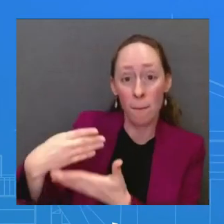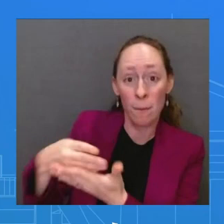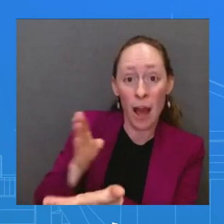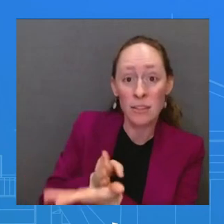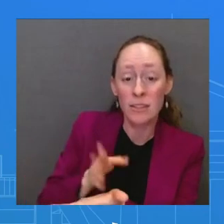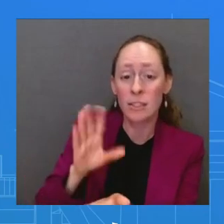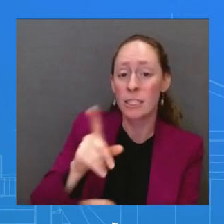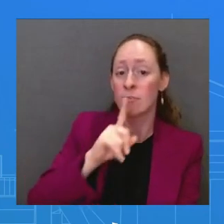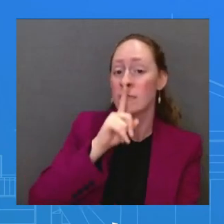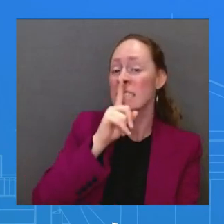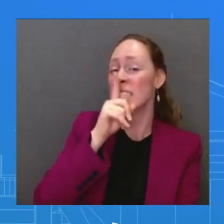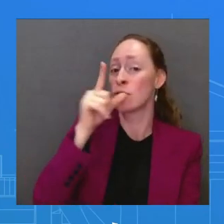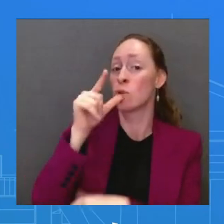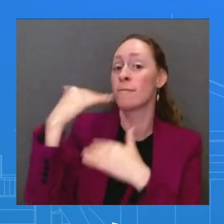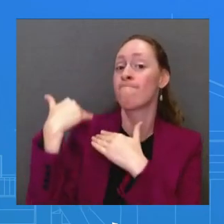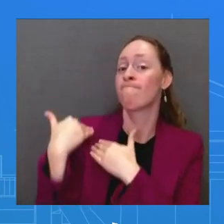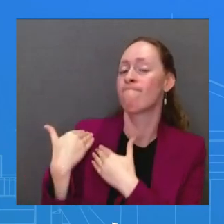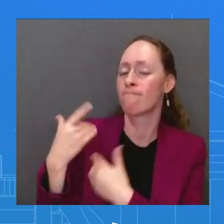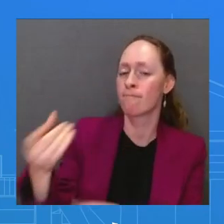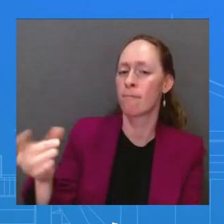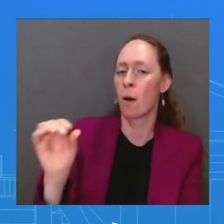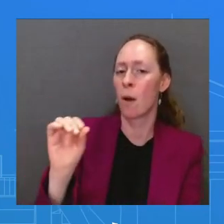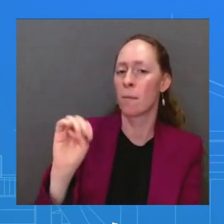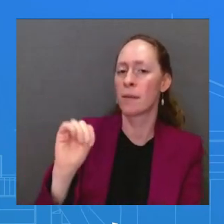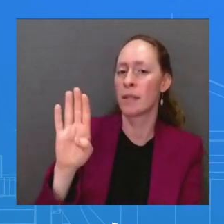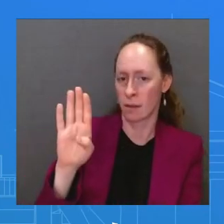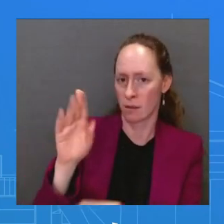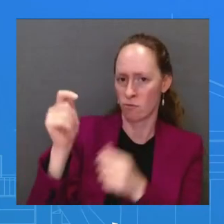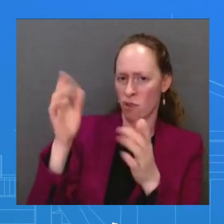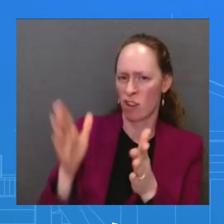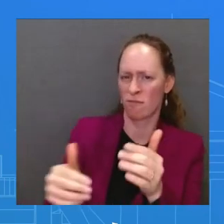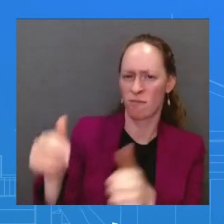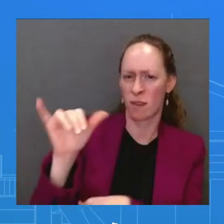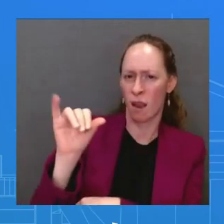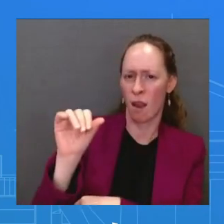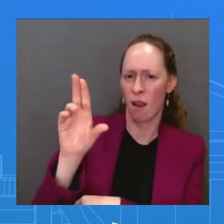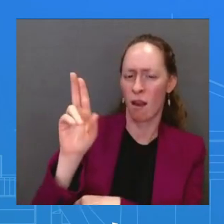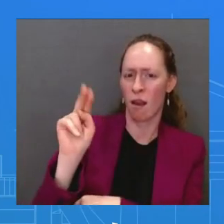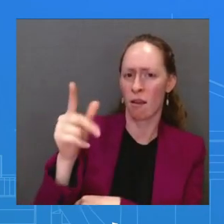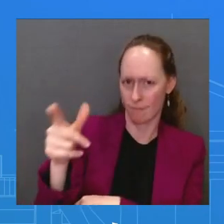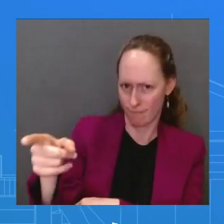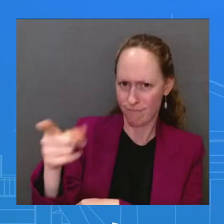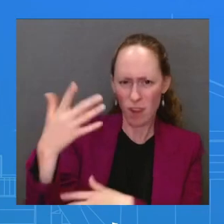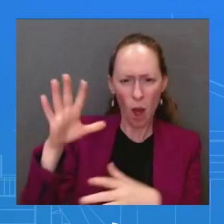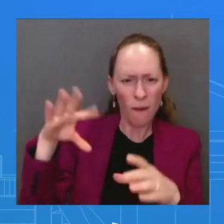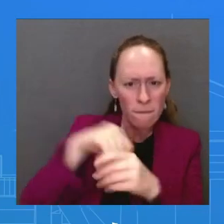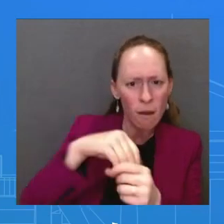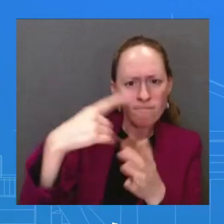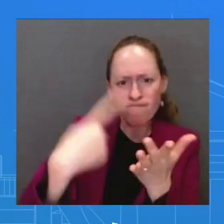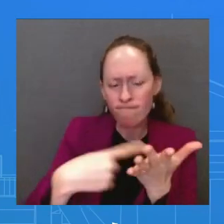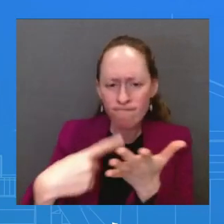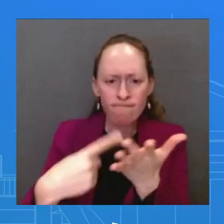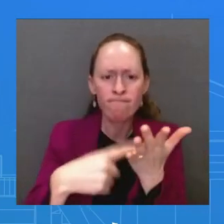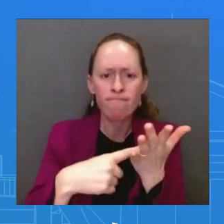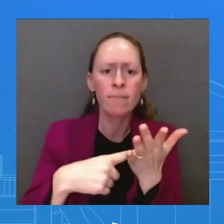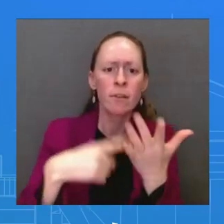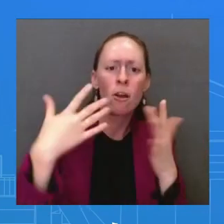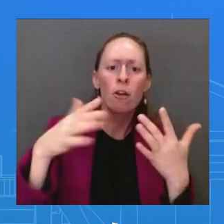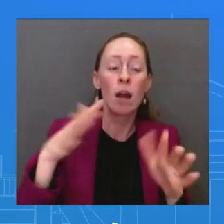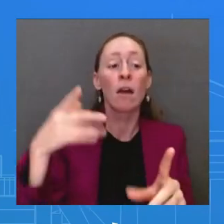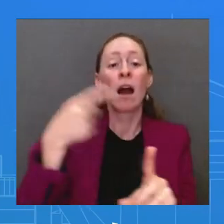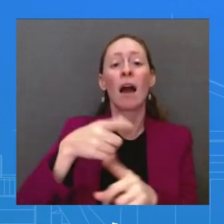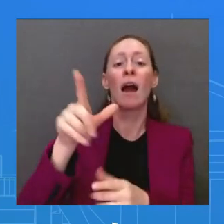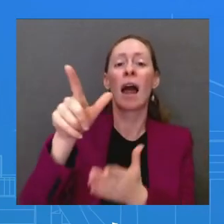in these conversations. Our legislative affairs office has been very much engaged in those conversations, and that's going to –